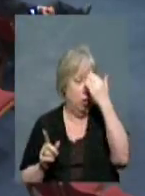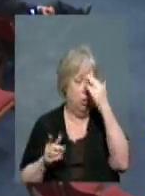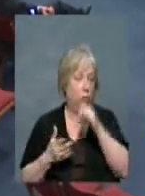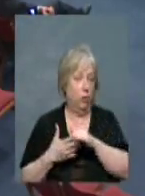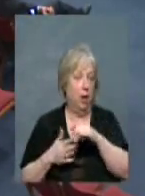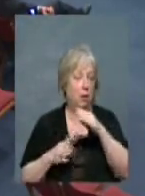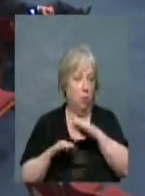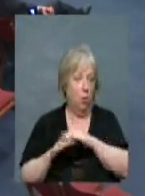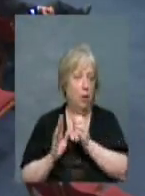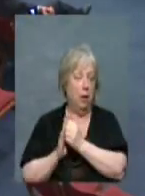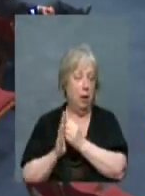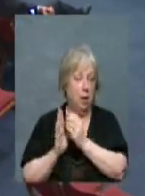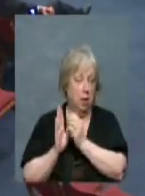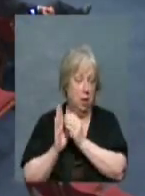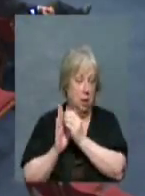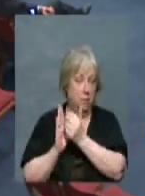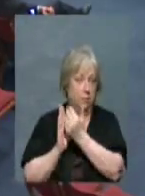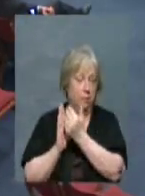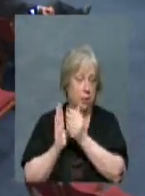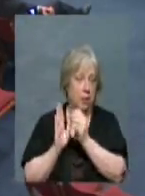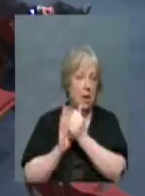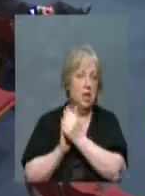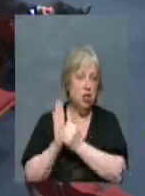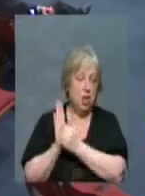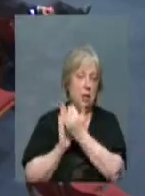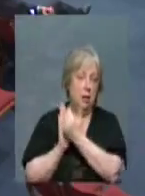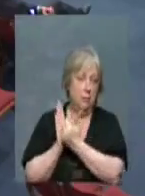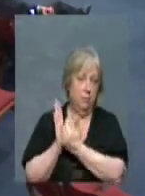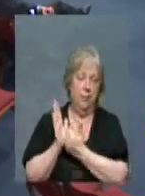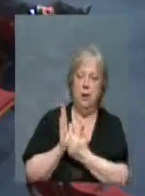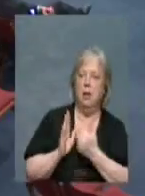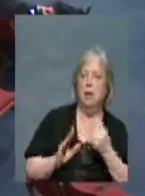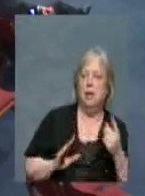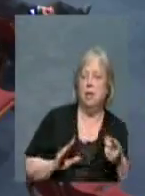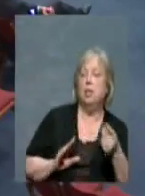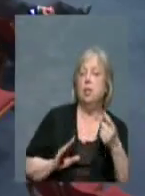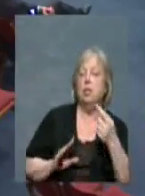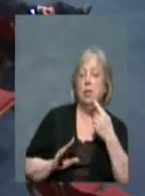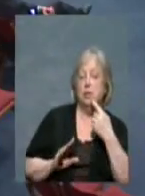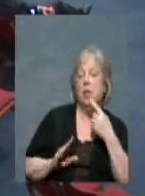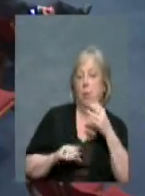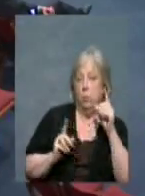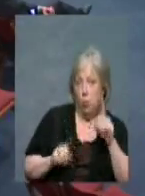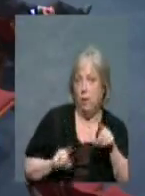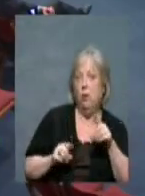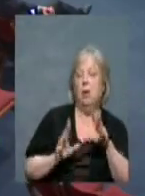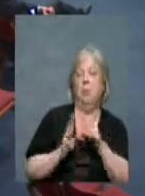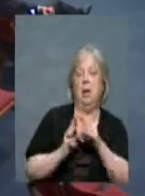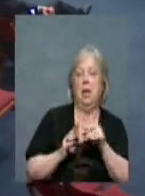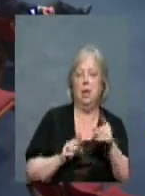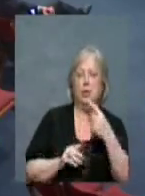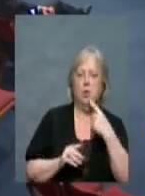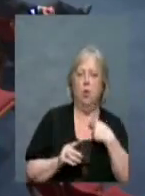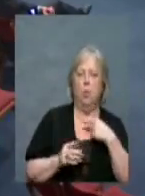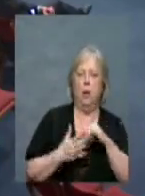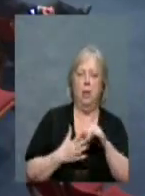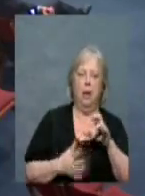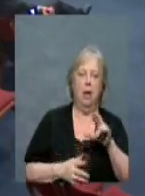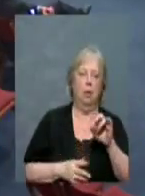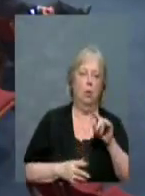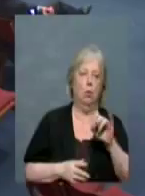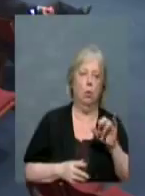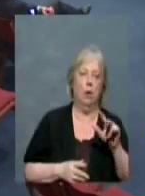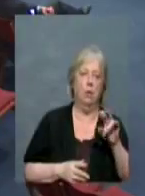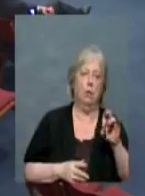Commission meeting. Okay. But from what she told me prior to the Planning Commission meeting, that Crystal Valley was in support of this.